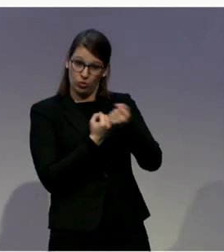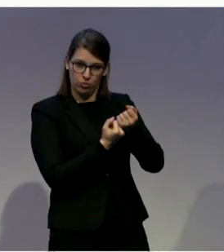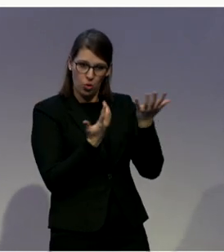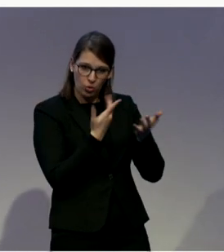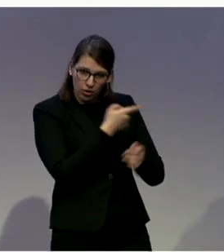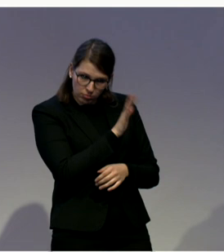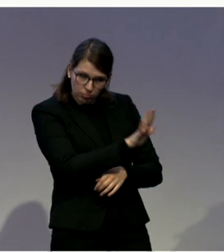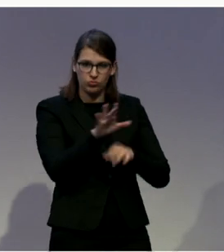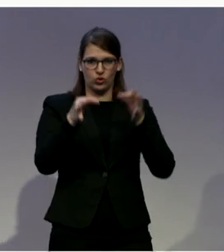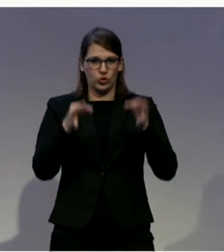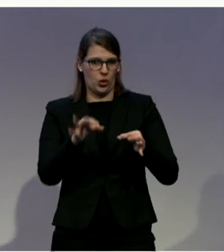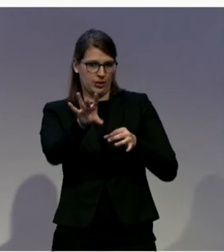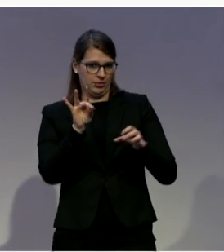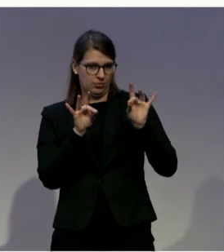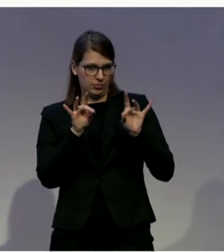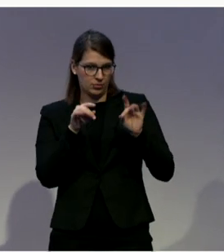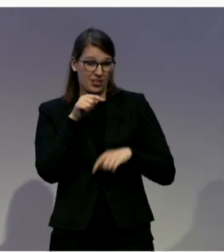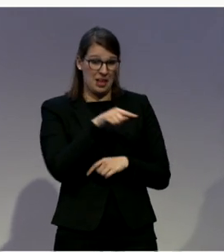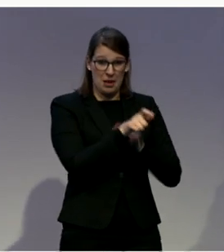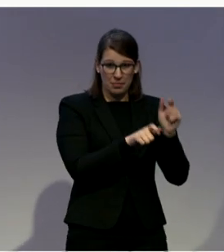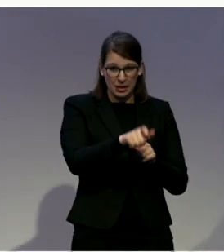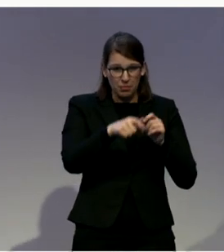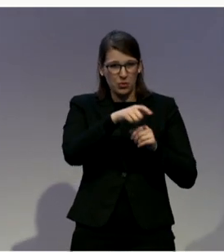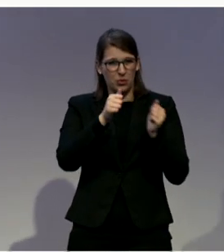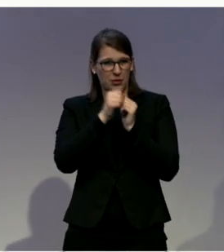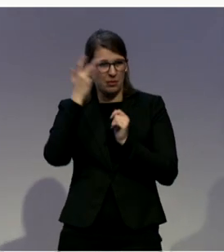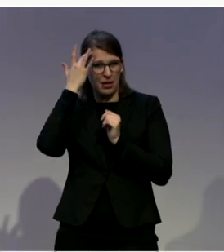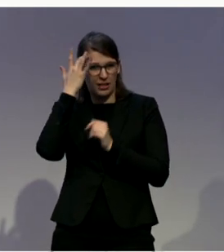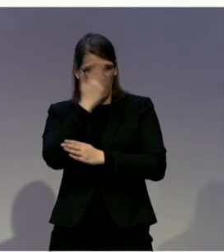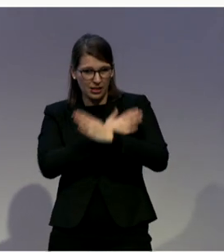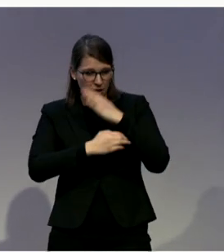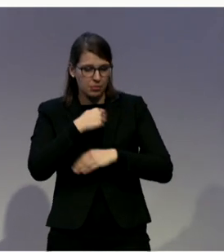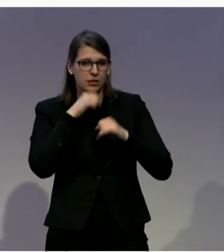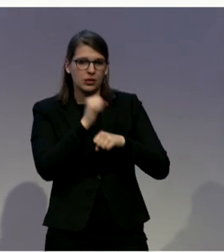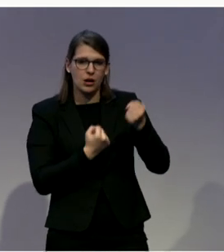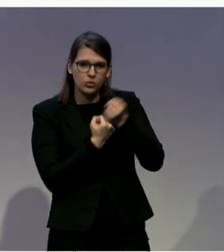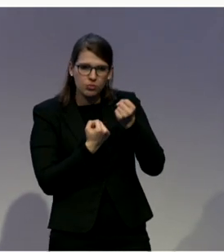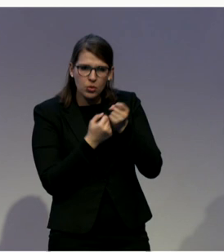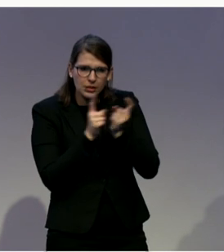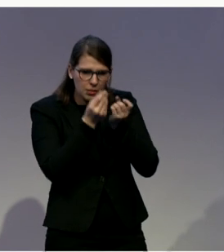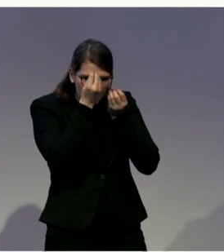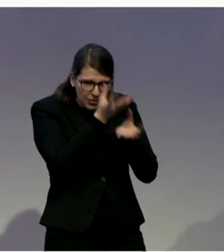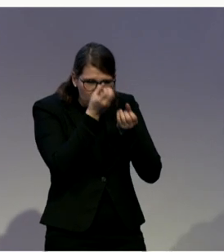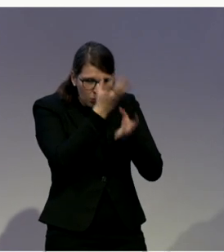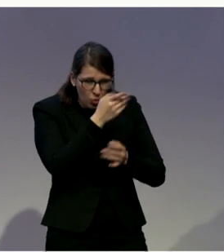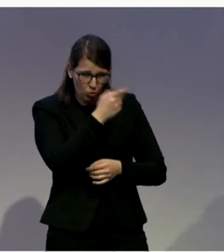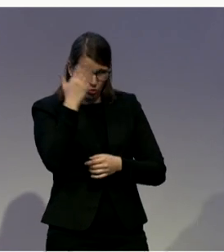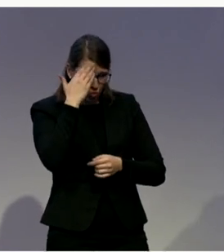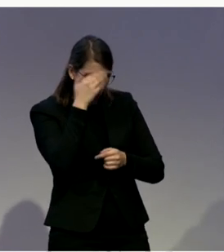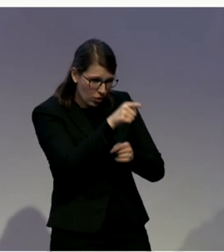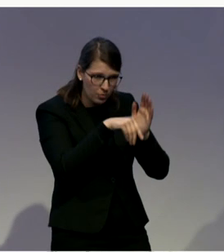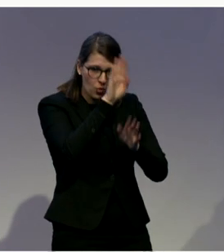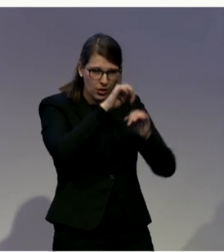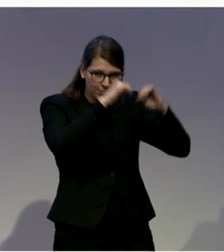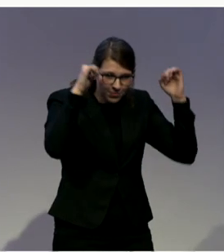you can give the support they need to actually, first of all, be aware of the choices and then give them support and